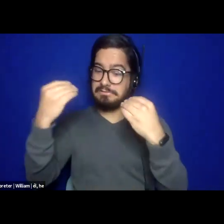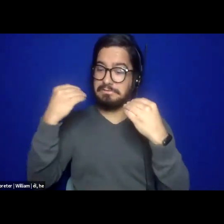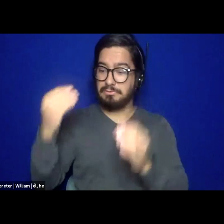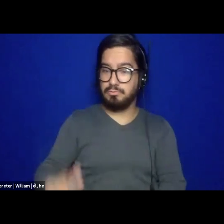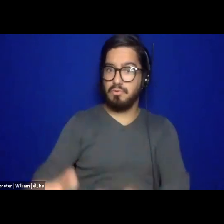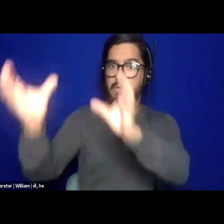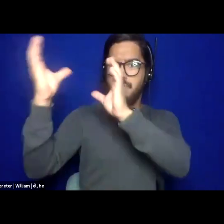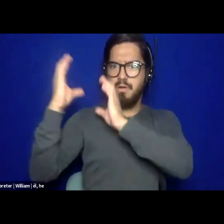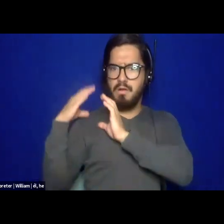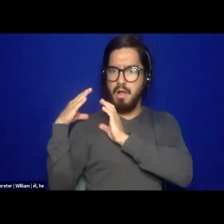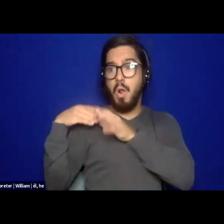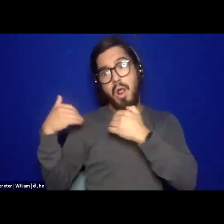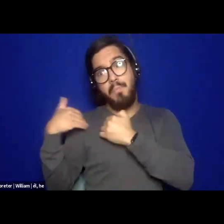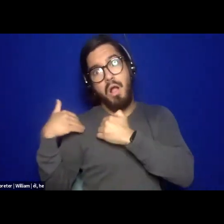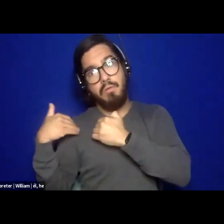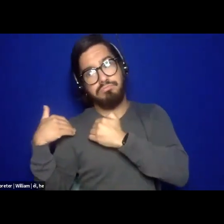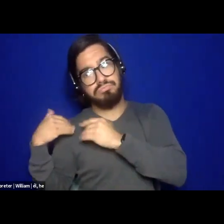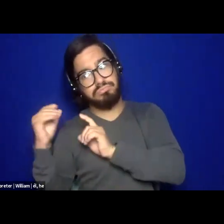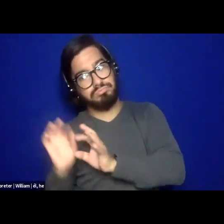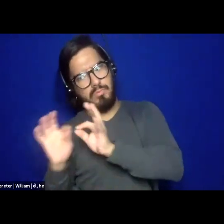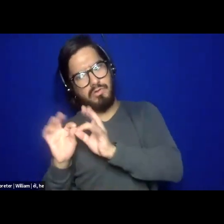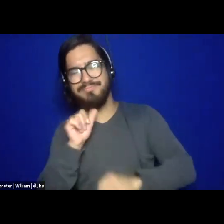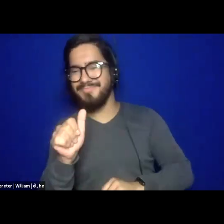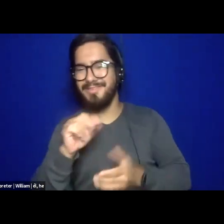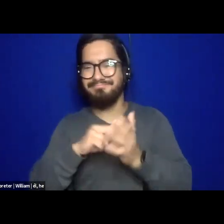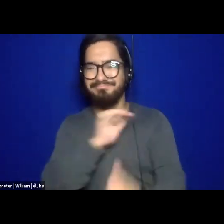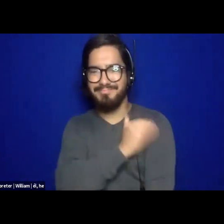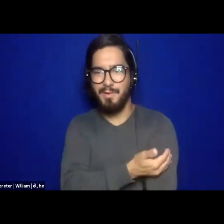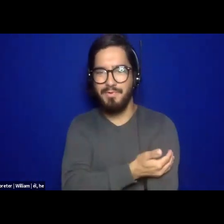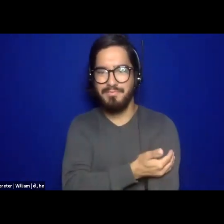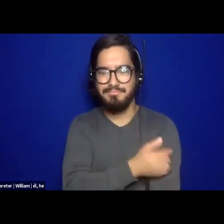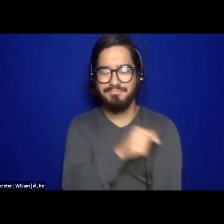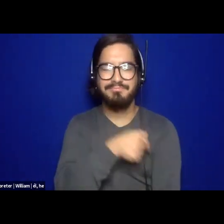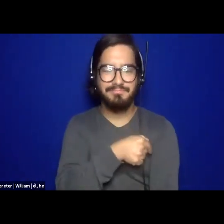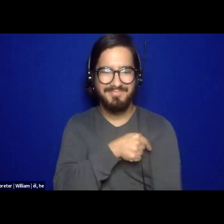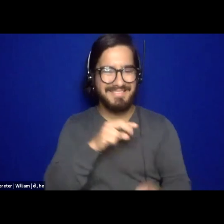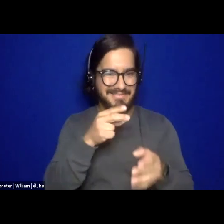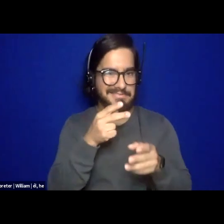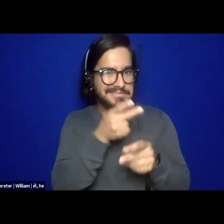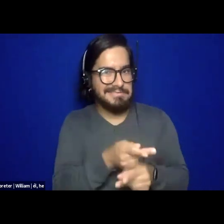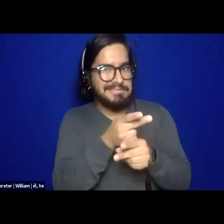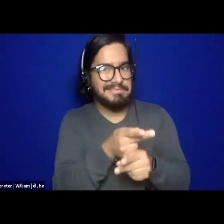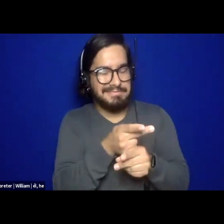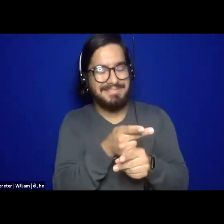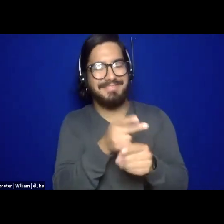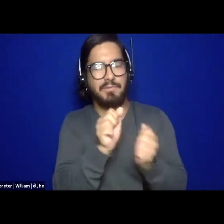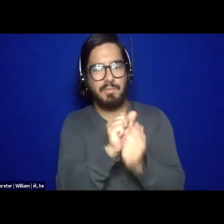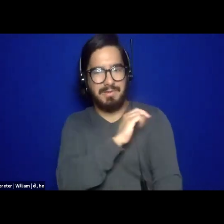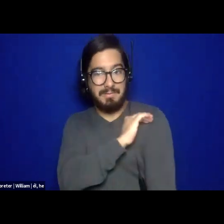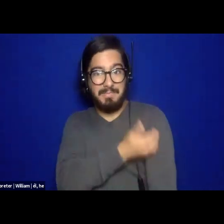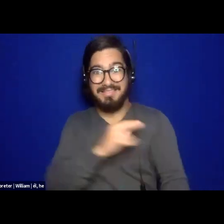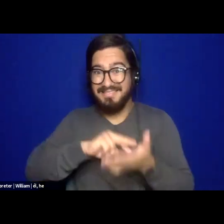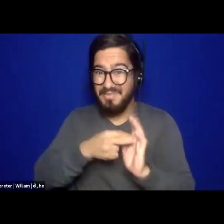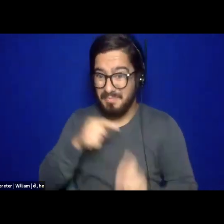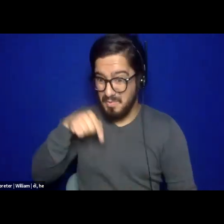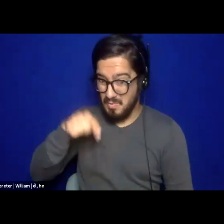power and we need to be more responsible with that power. So is it really for us to determine, um, to make